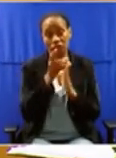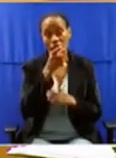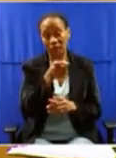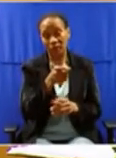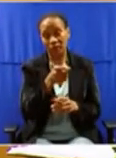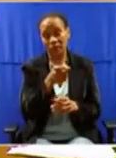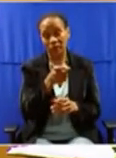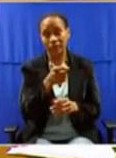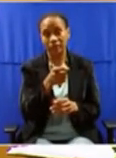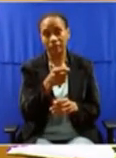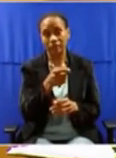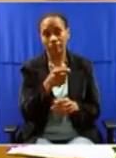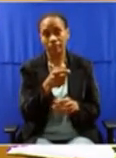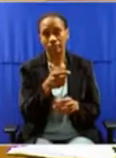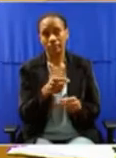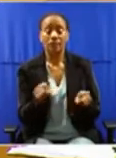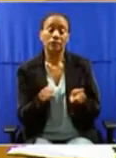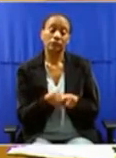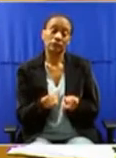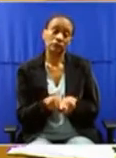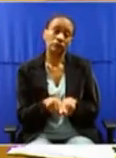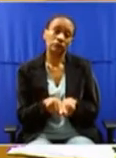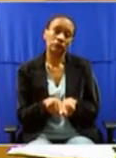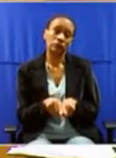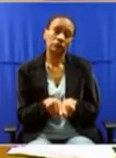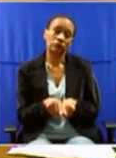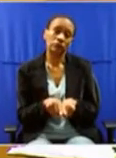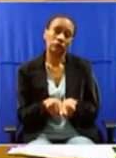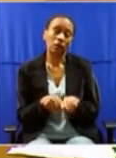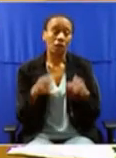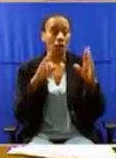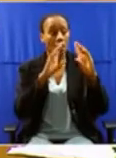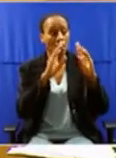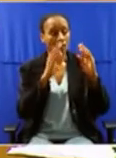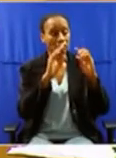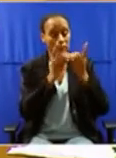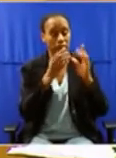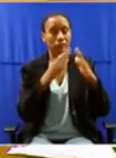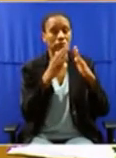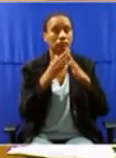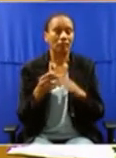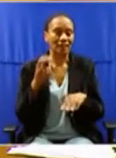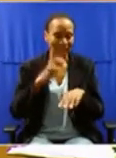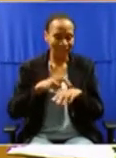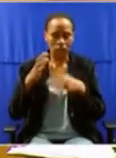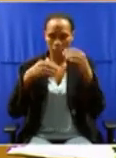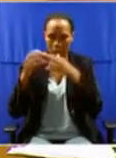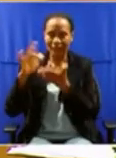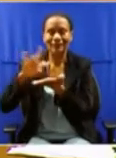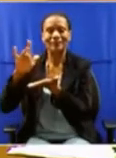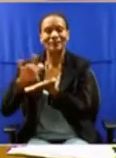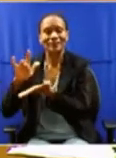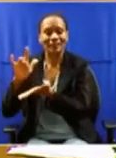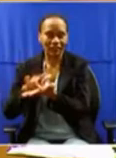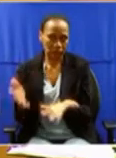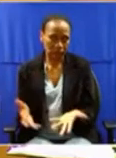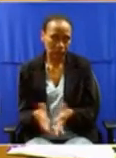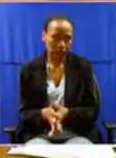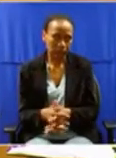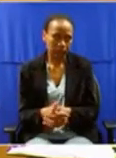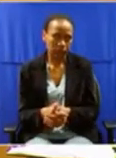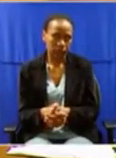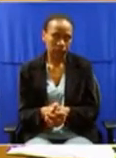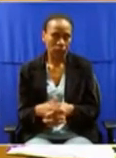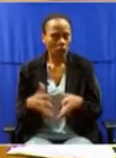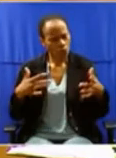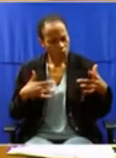need also from this perspective of human settlements as to the need for shelters. And there is concerns that whilst we